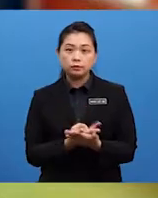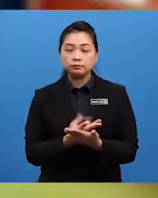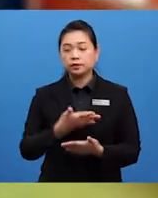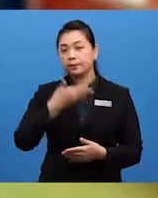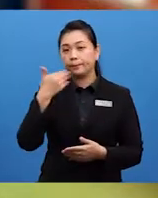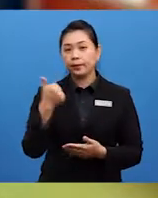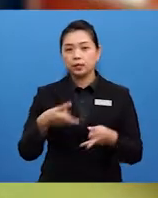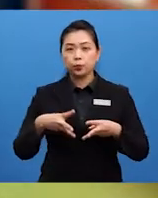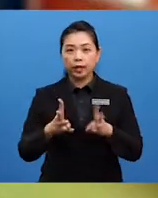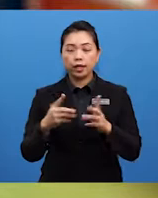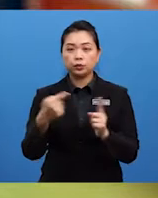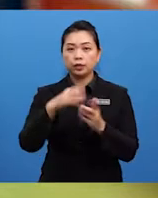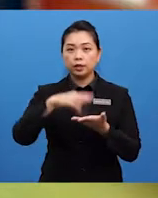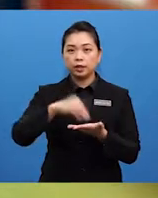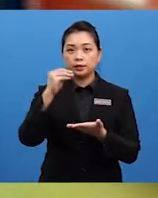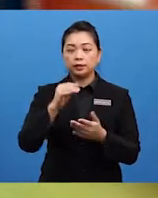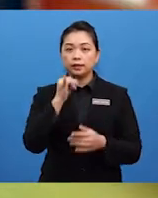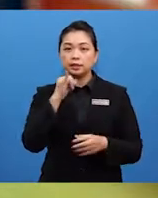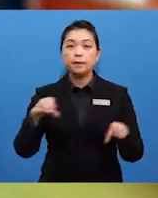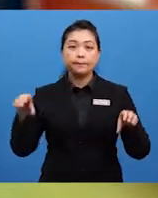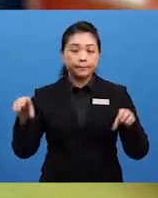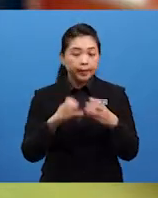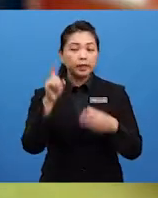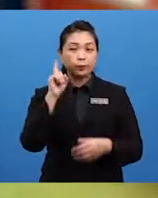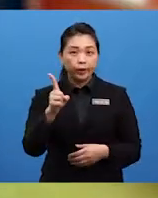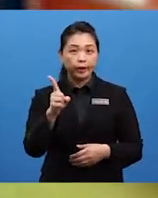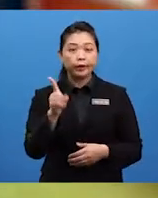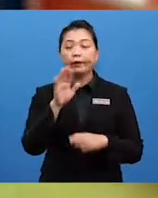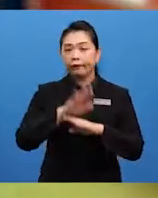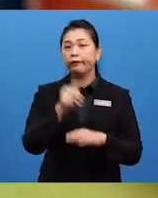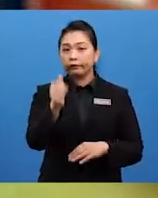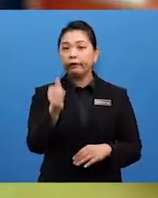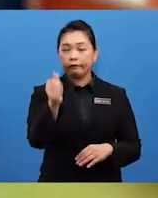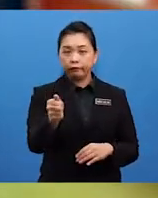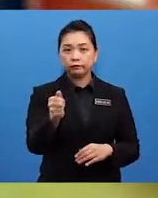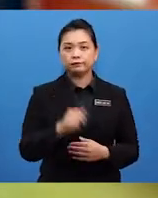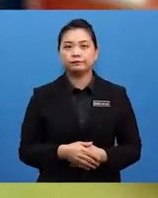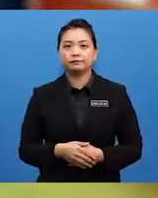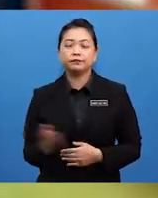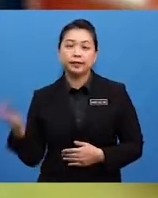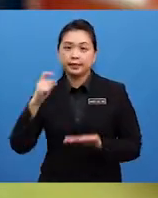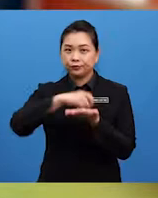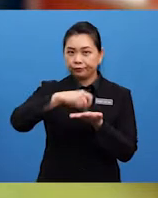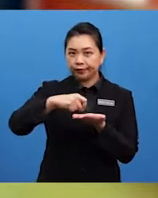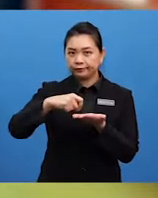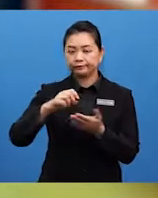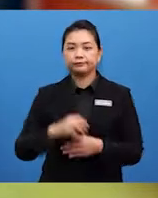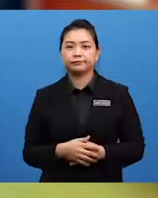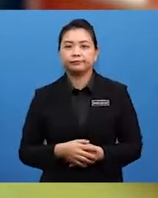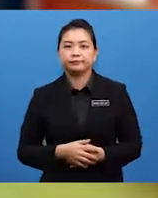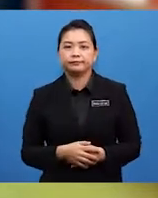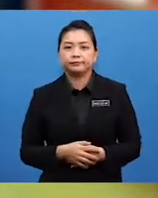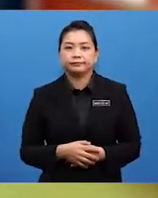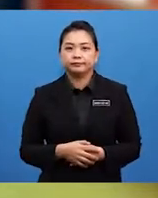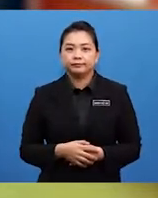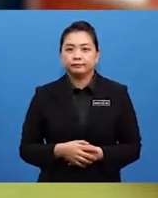Well, since the best way to learn how to write a plan is by making one on your own, let's try